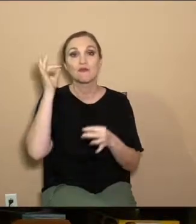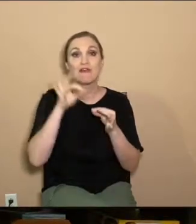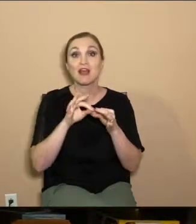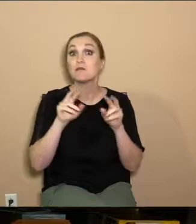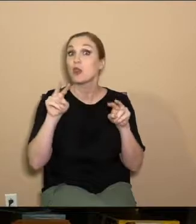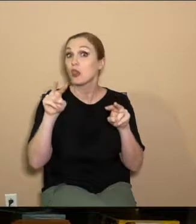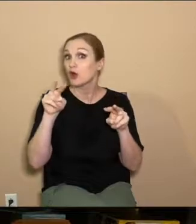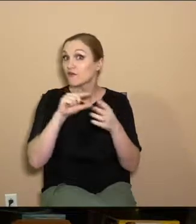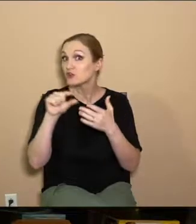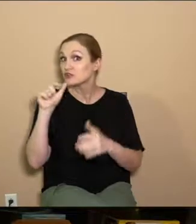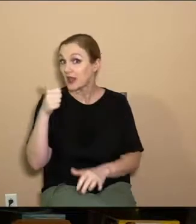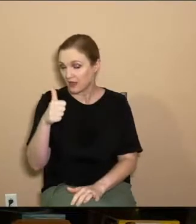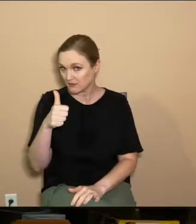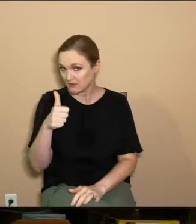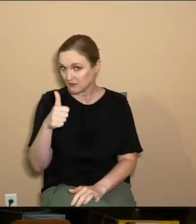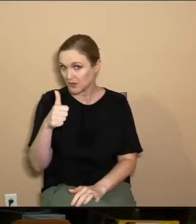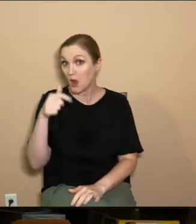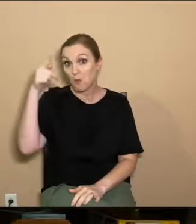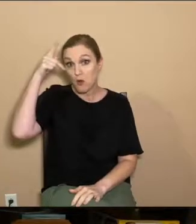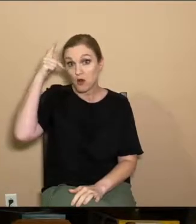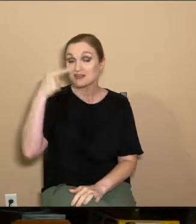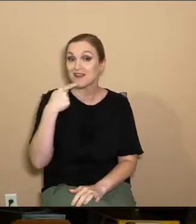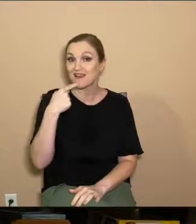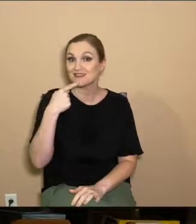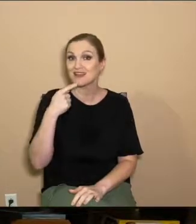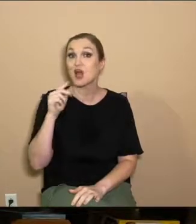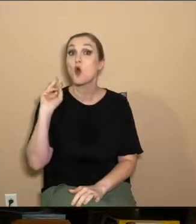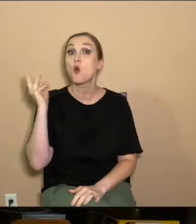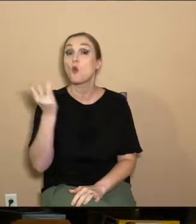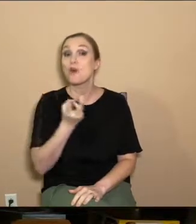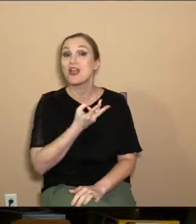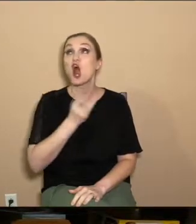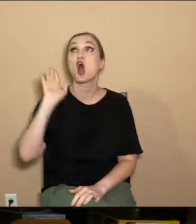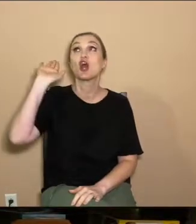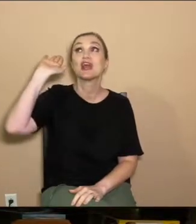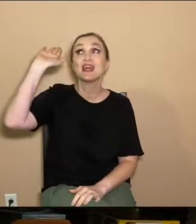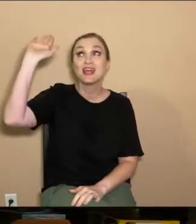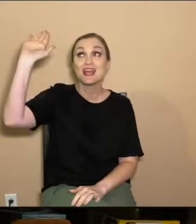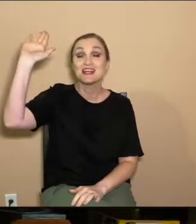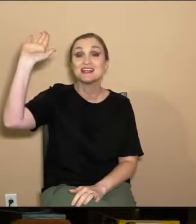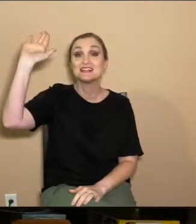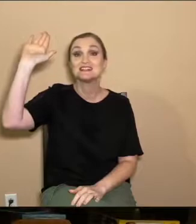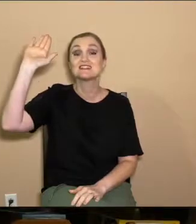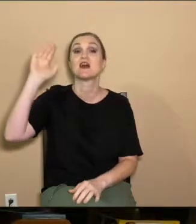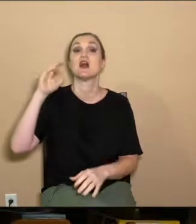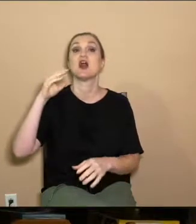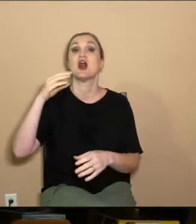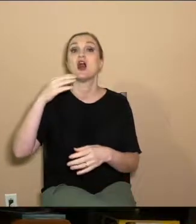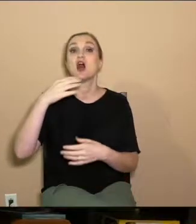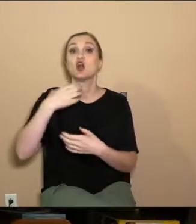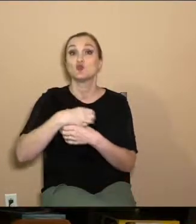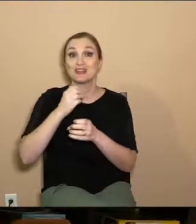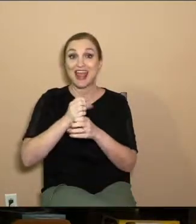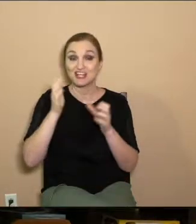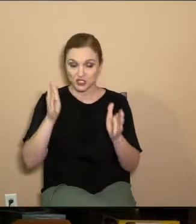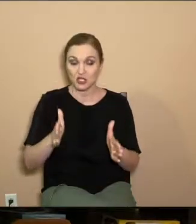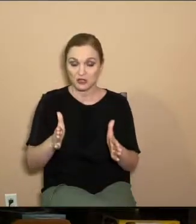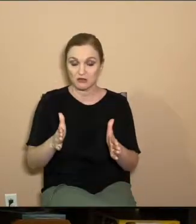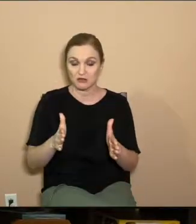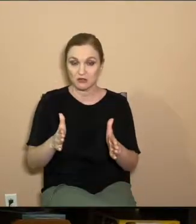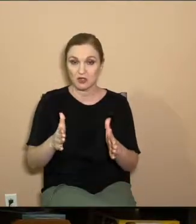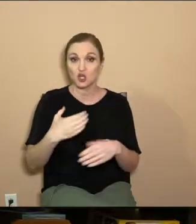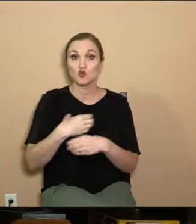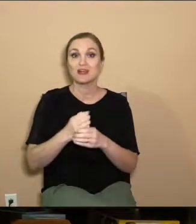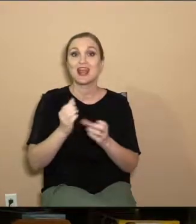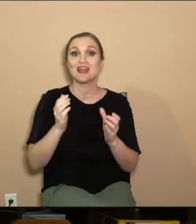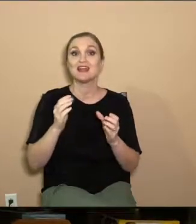look at verse 10. Paul says, for we are his workmanship, created in